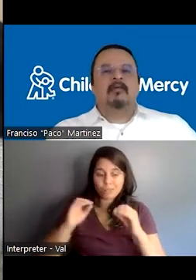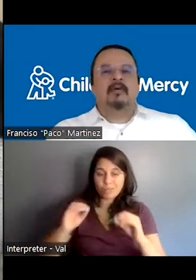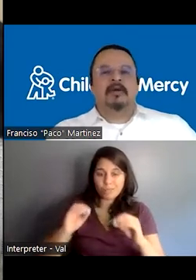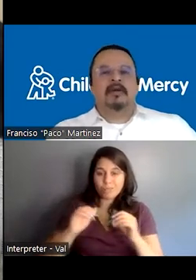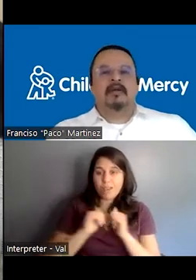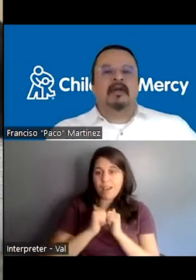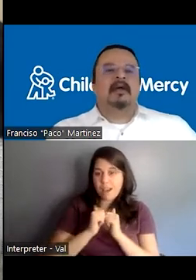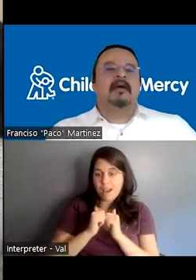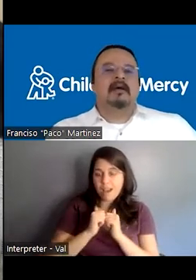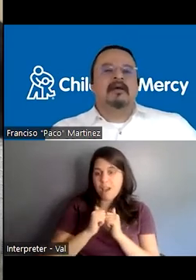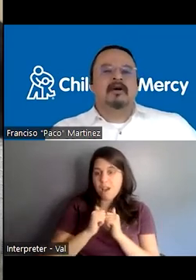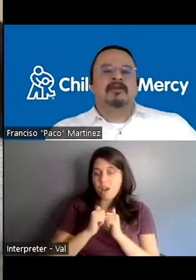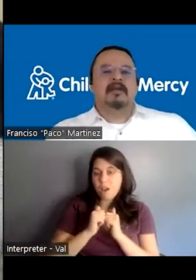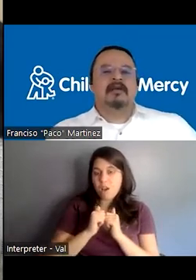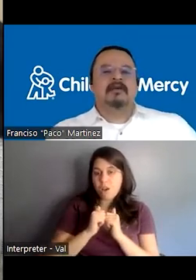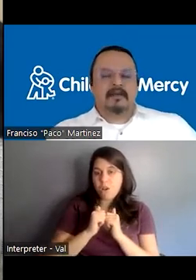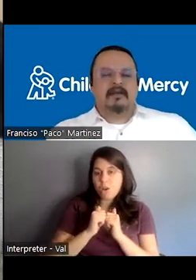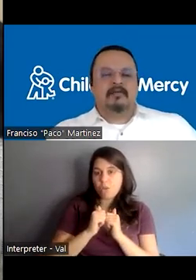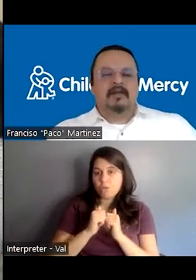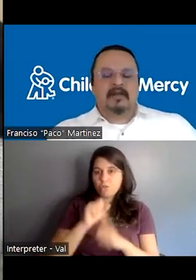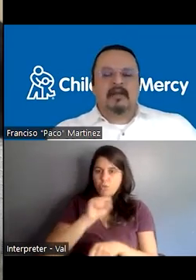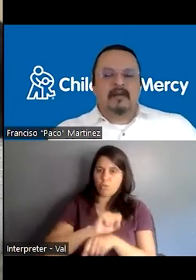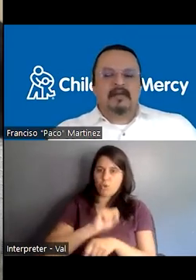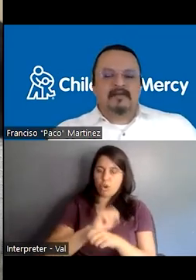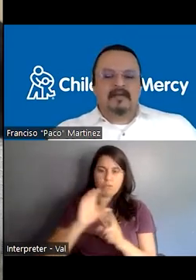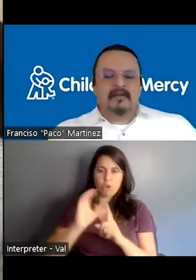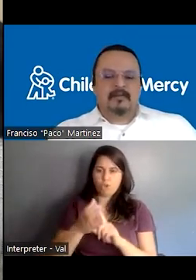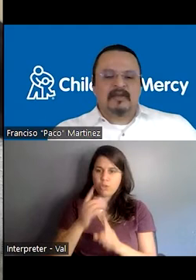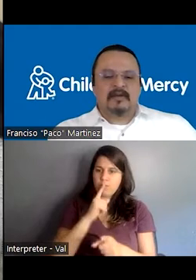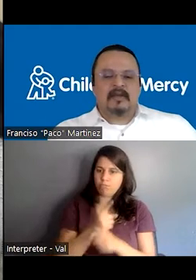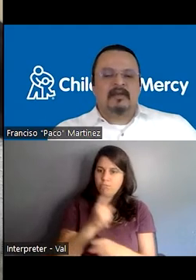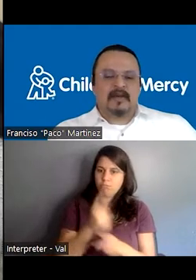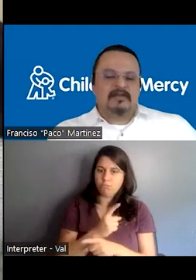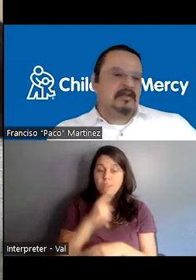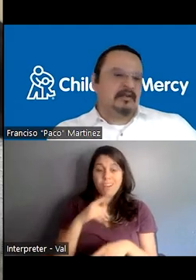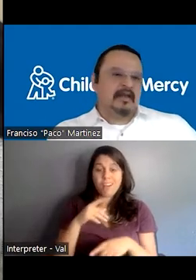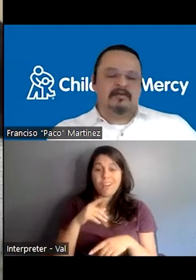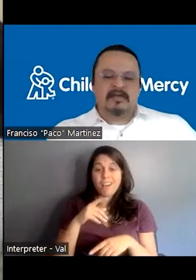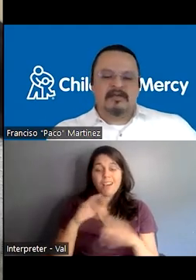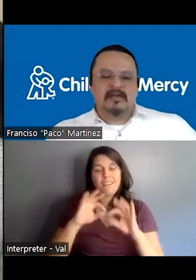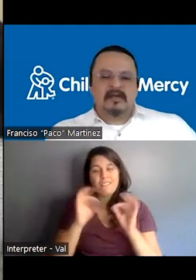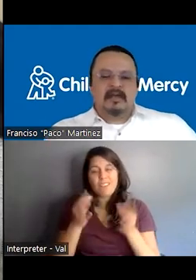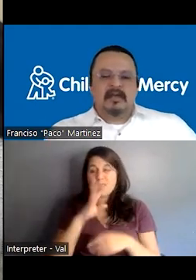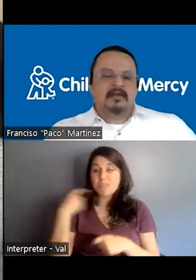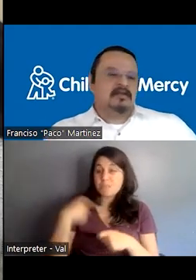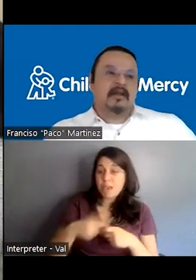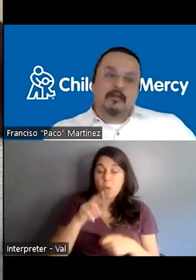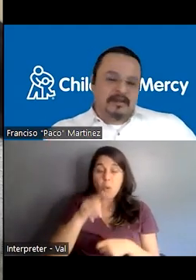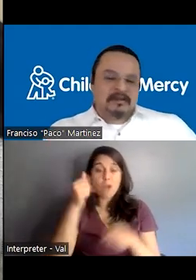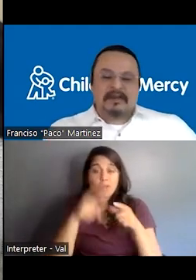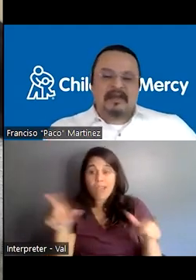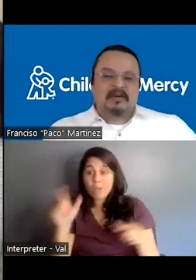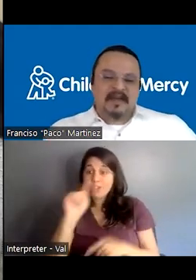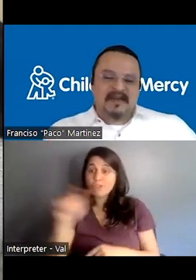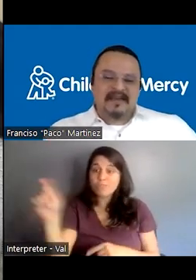work culturally correctly with families that speaks Spanish and other languages. And in general,